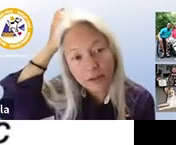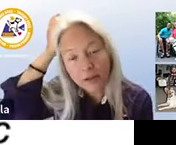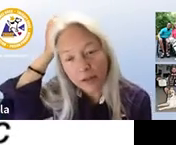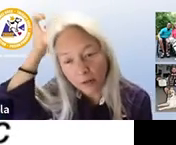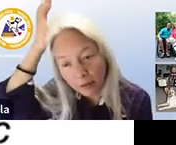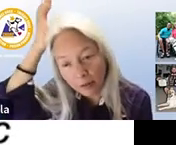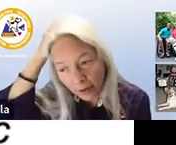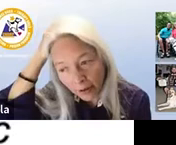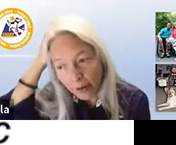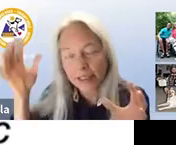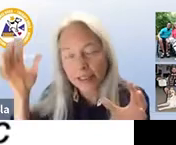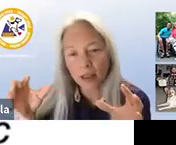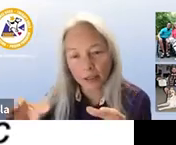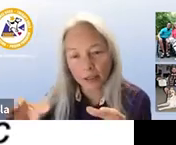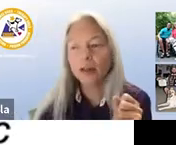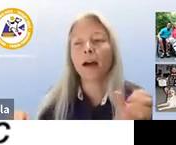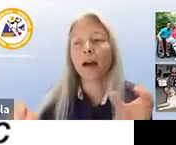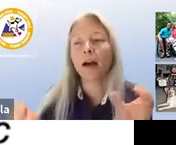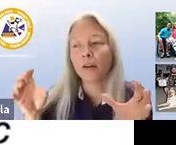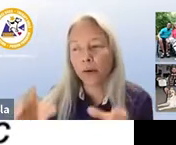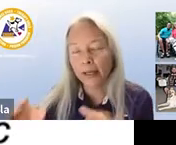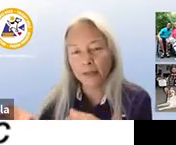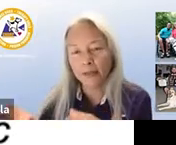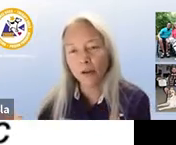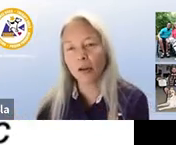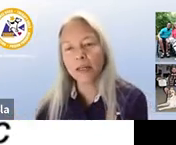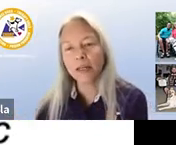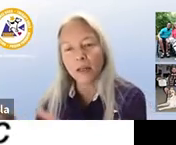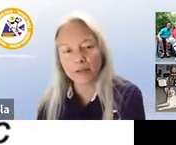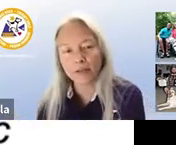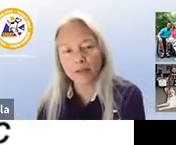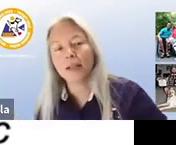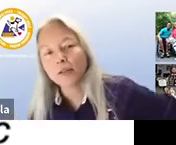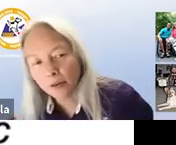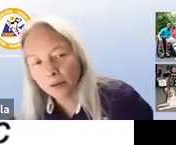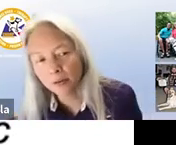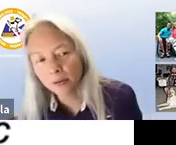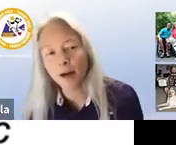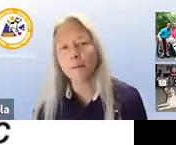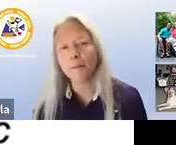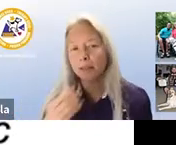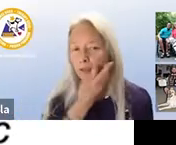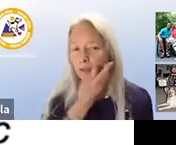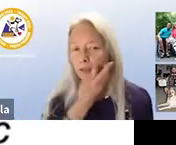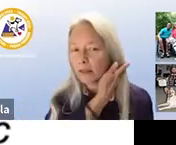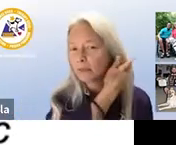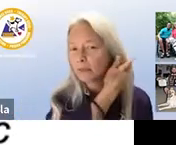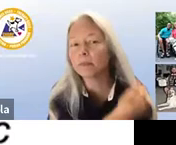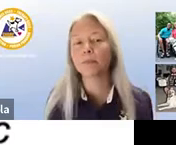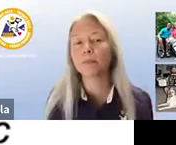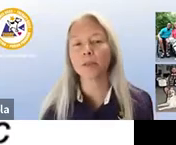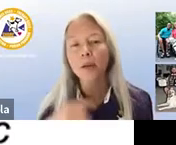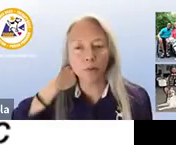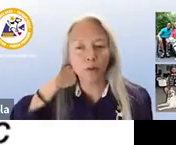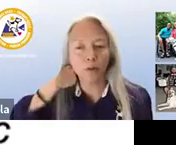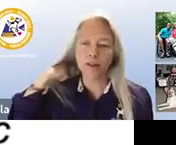so there it's a clear no you can't have a dog because so um it's it's you